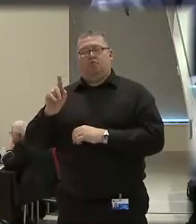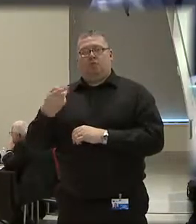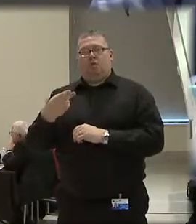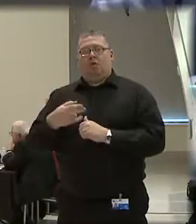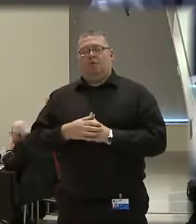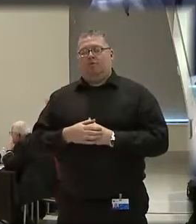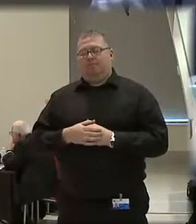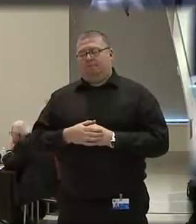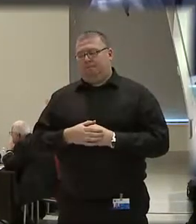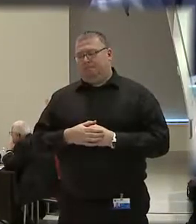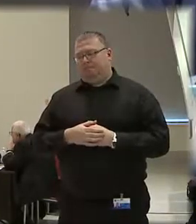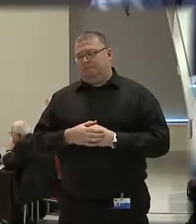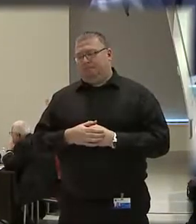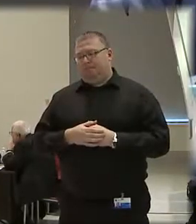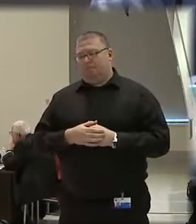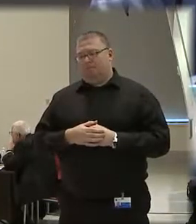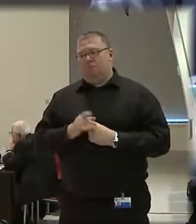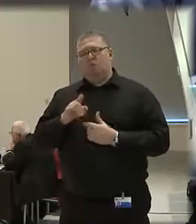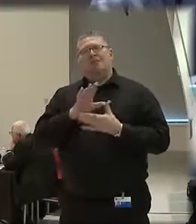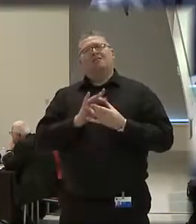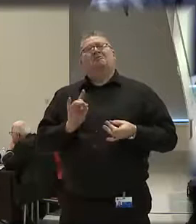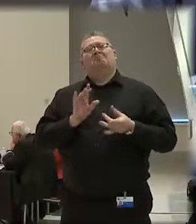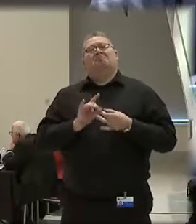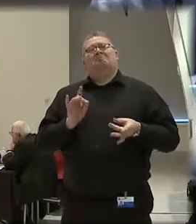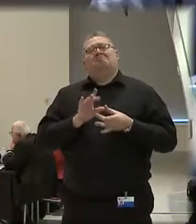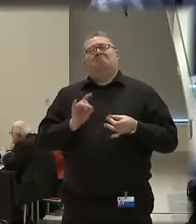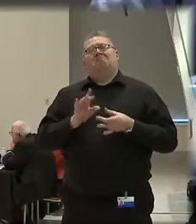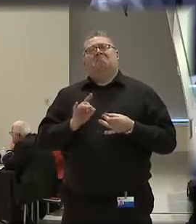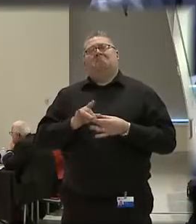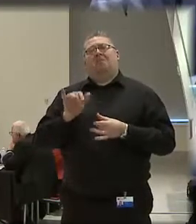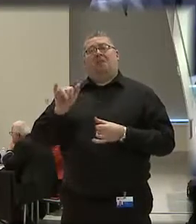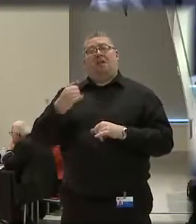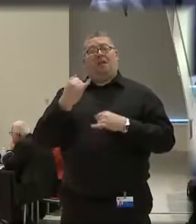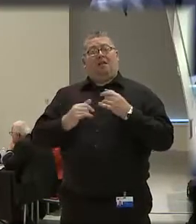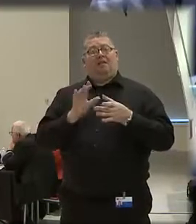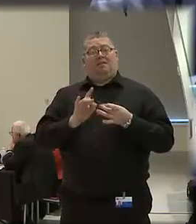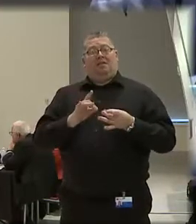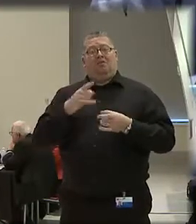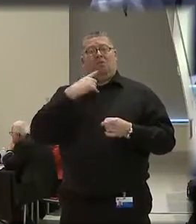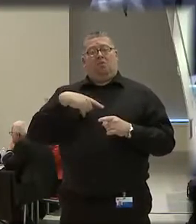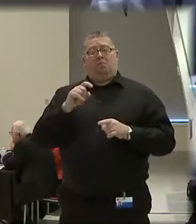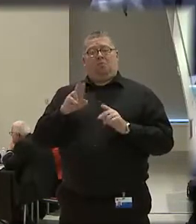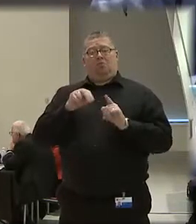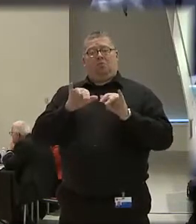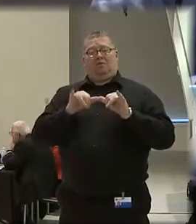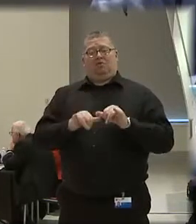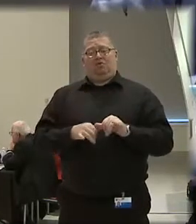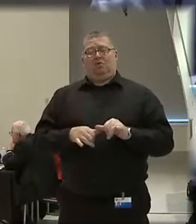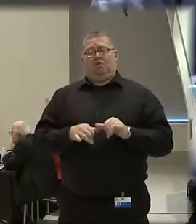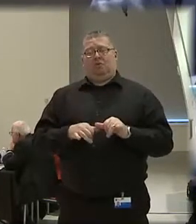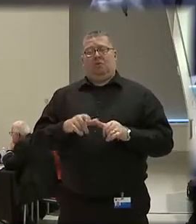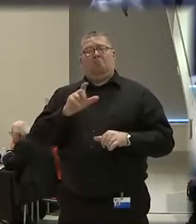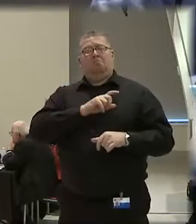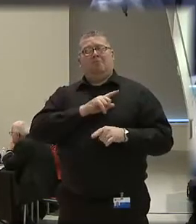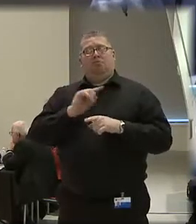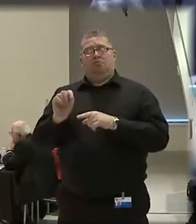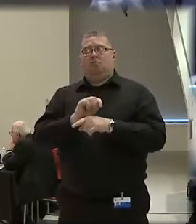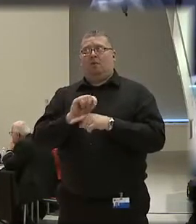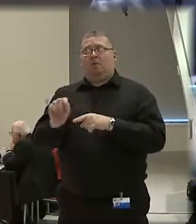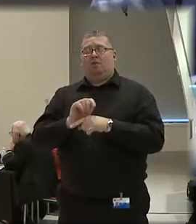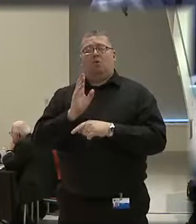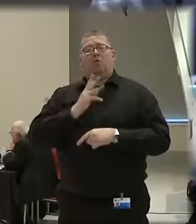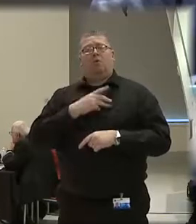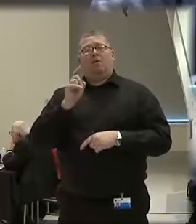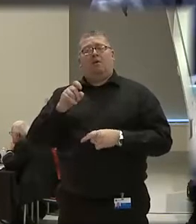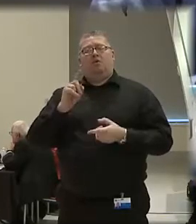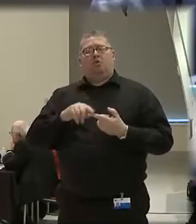Dr. Wexlin, you indicated in your statement here, and I'm just going to read this last sentence here, we need to re-engineer our police training. We need